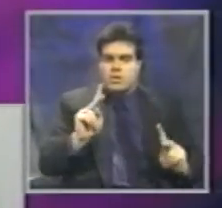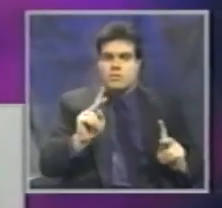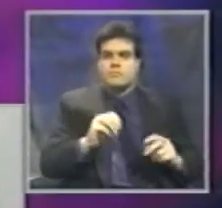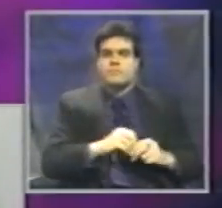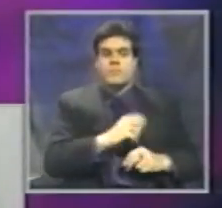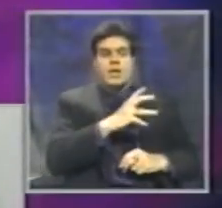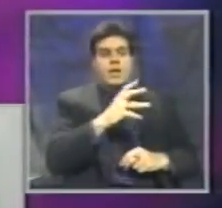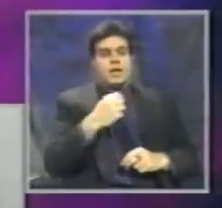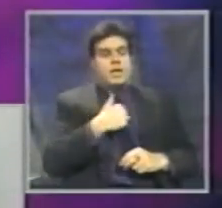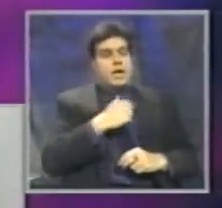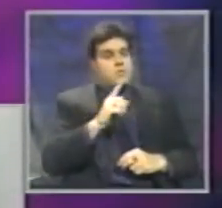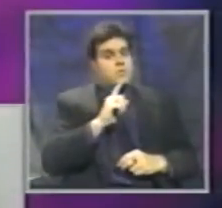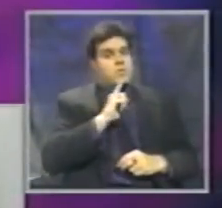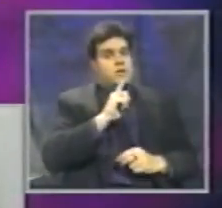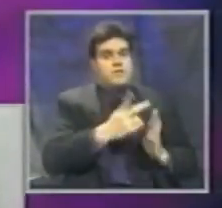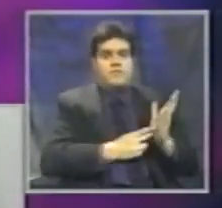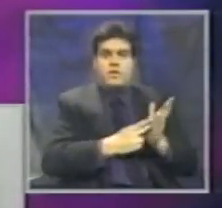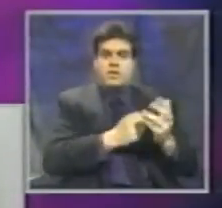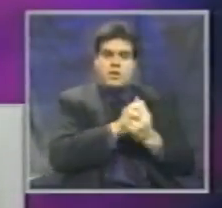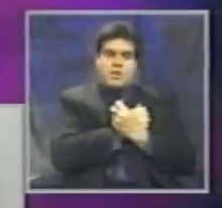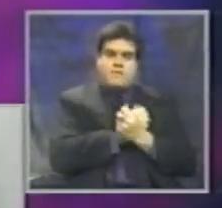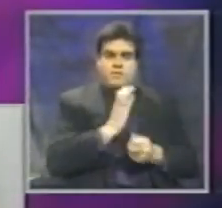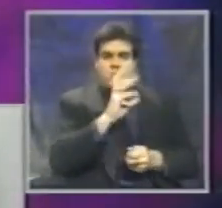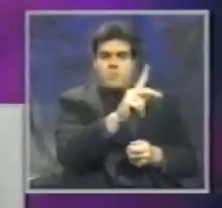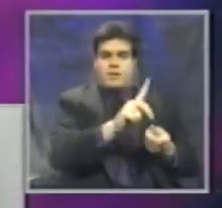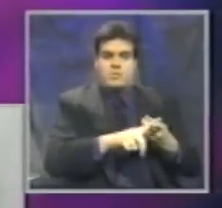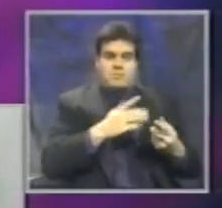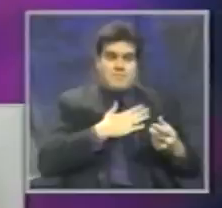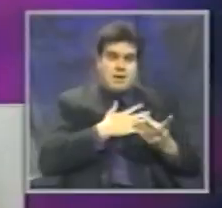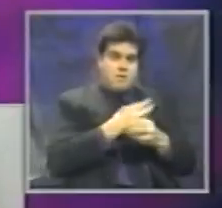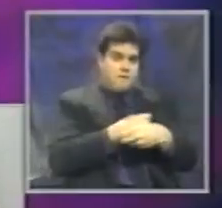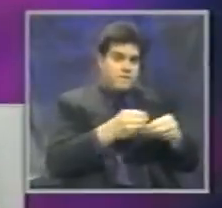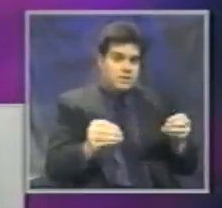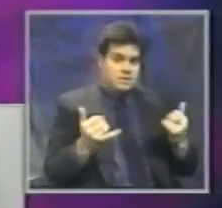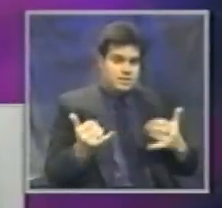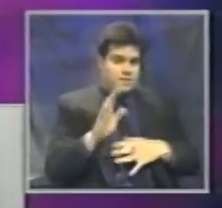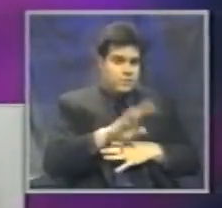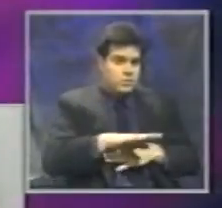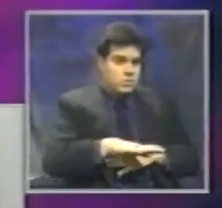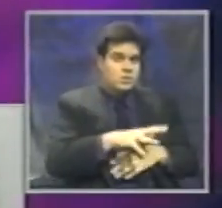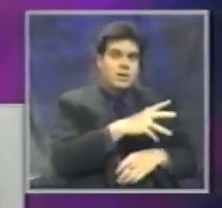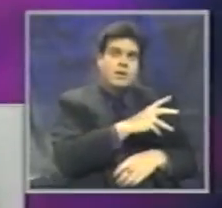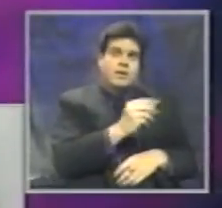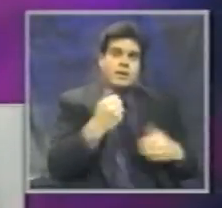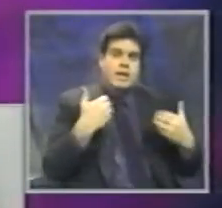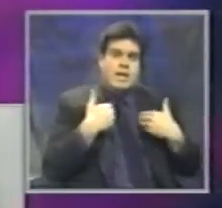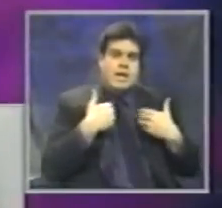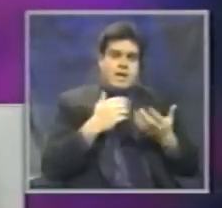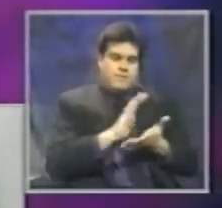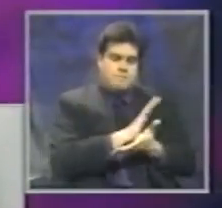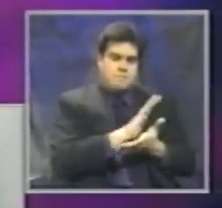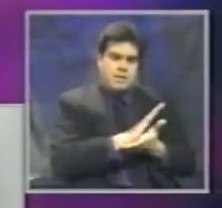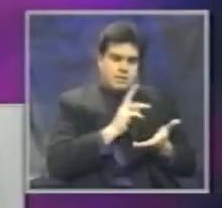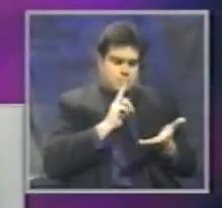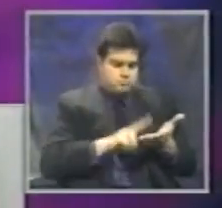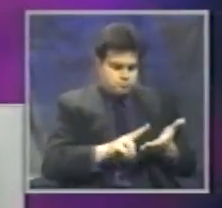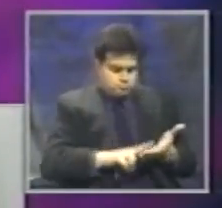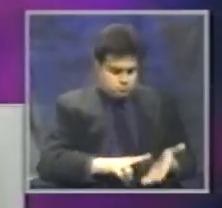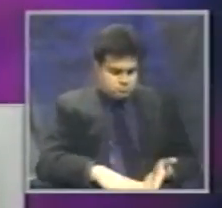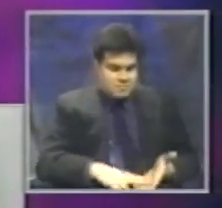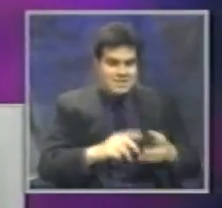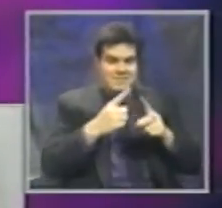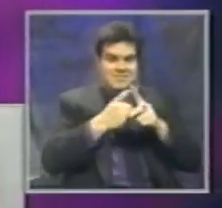And I would, frankly, love to go back to my office this afternoon and have message slips on my desk from